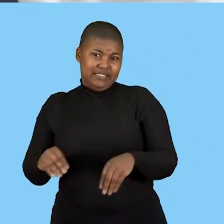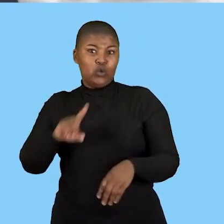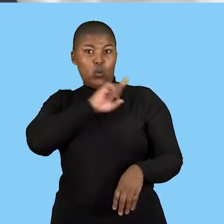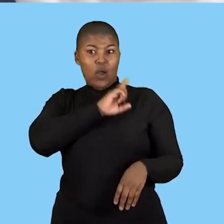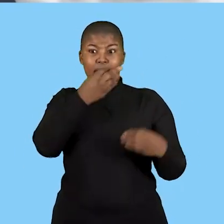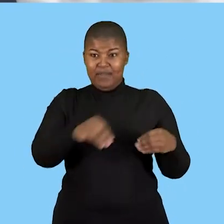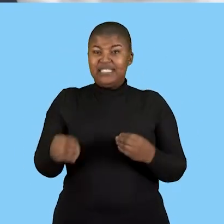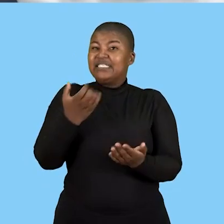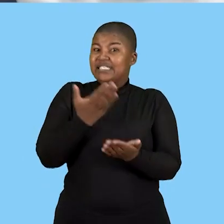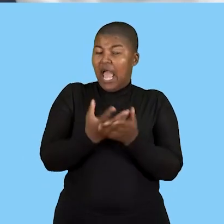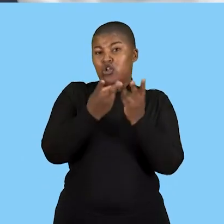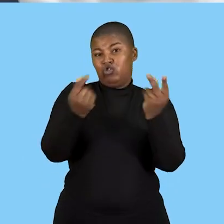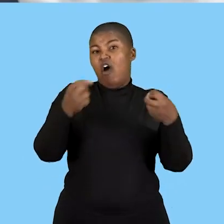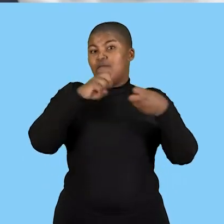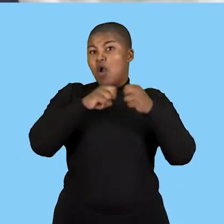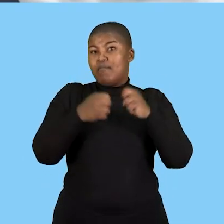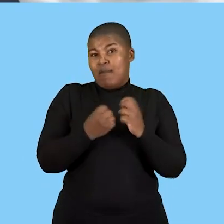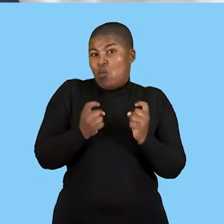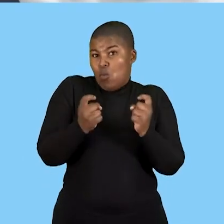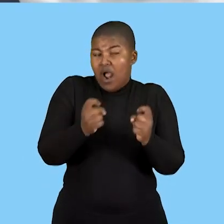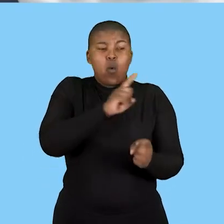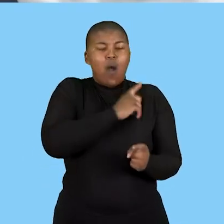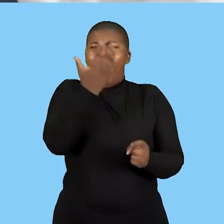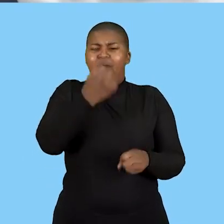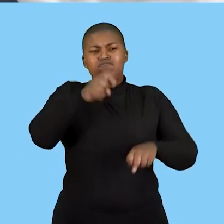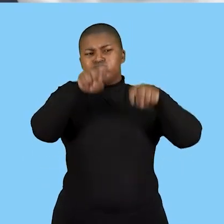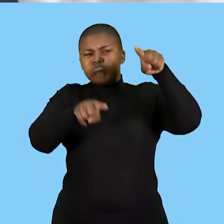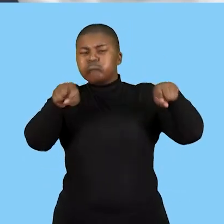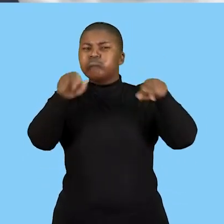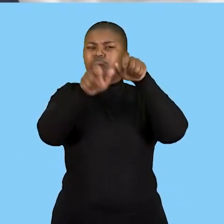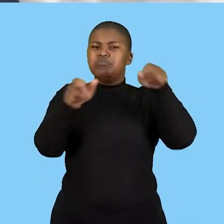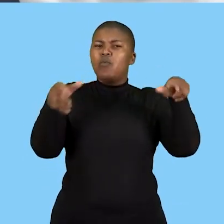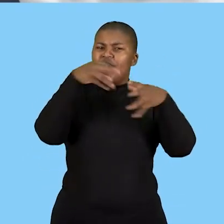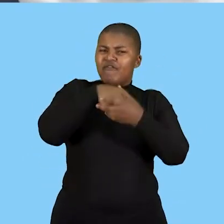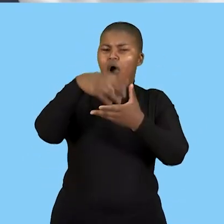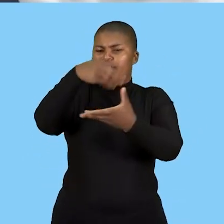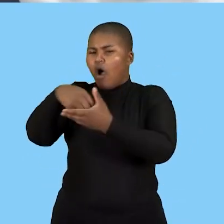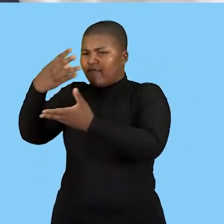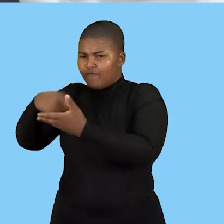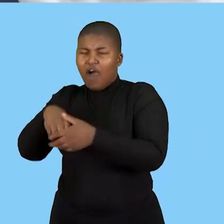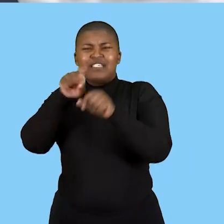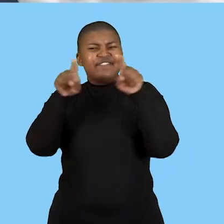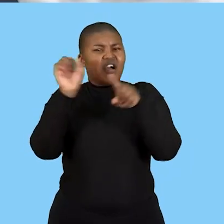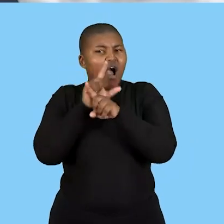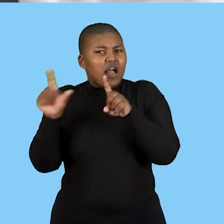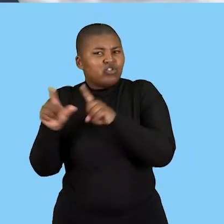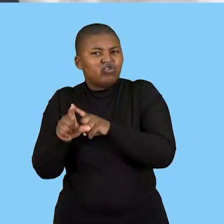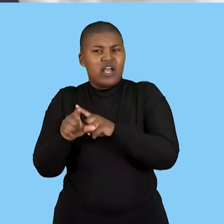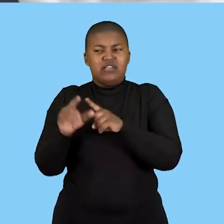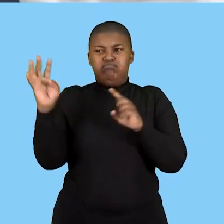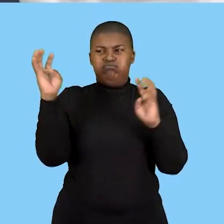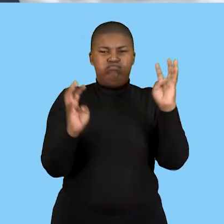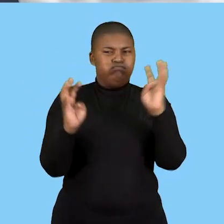because the business is able to solve problems very fast because they have diverse and people from different